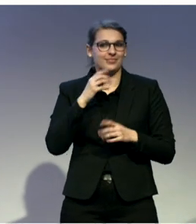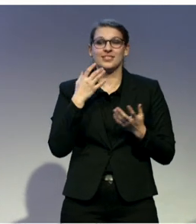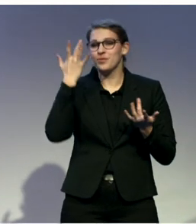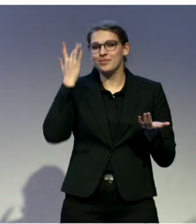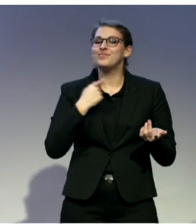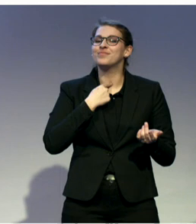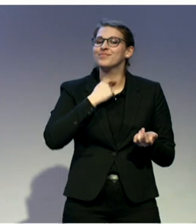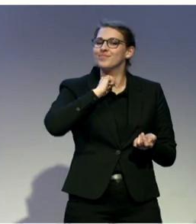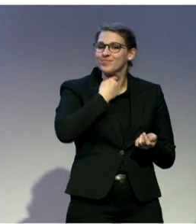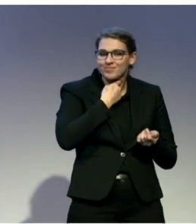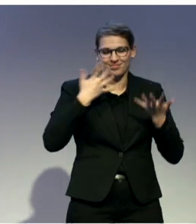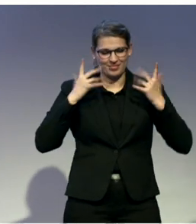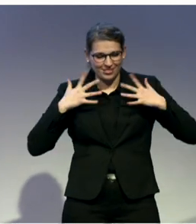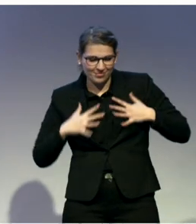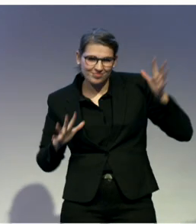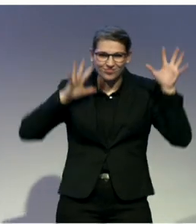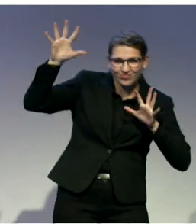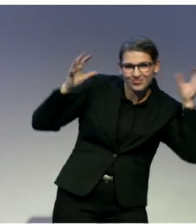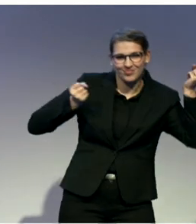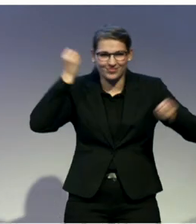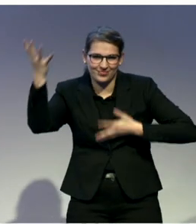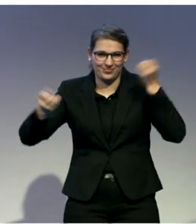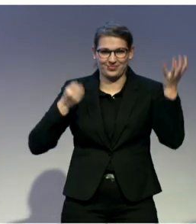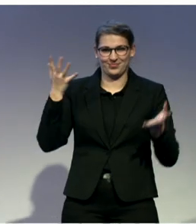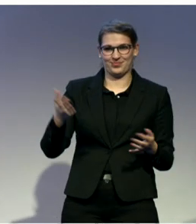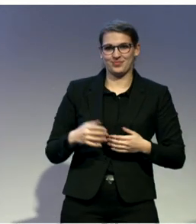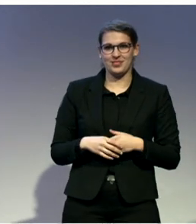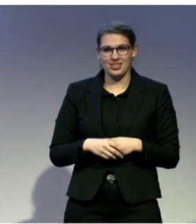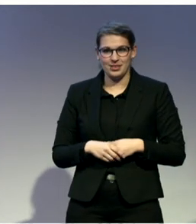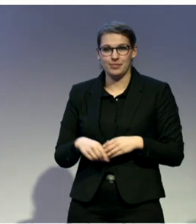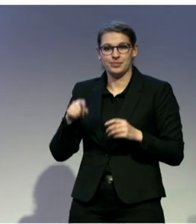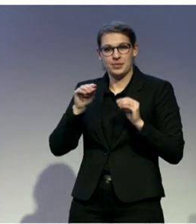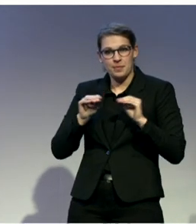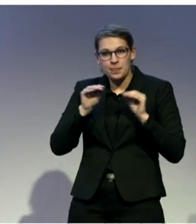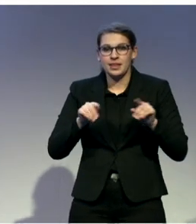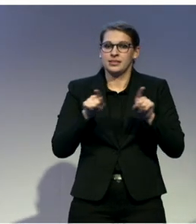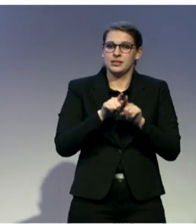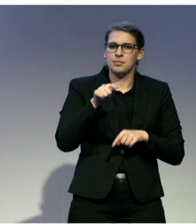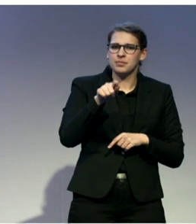how quickly kids and adults catch on.